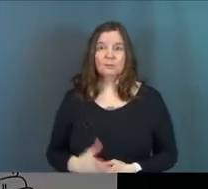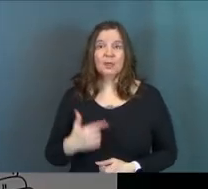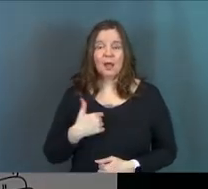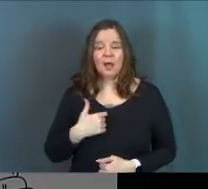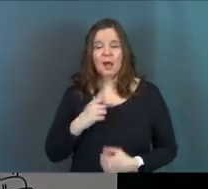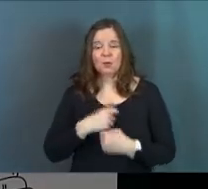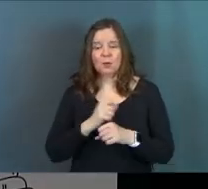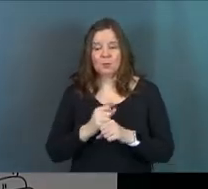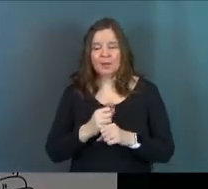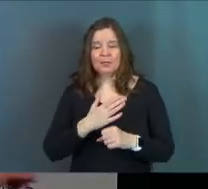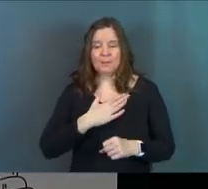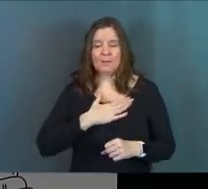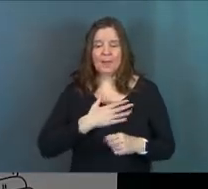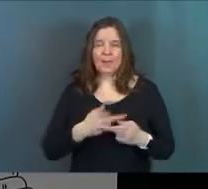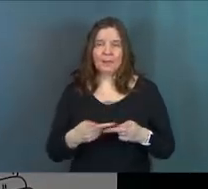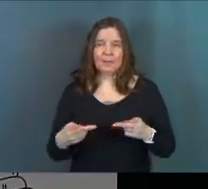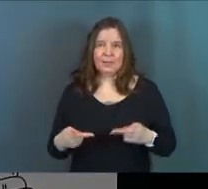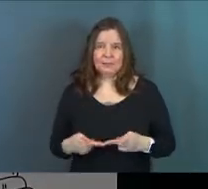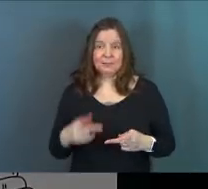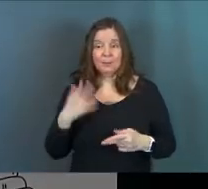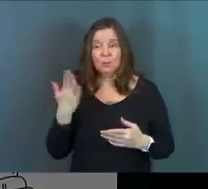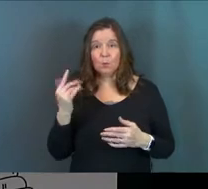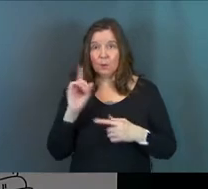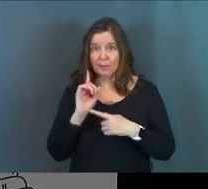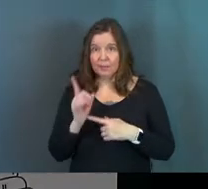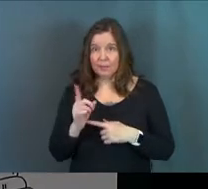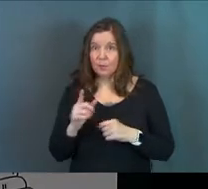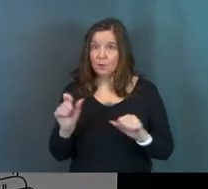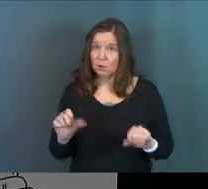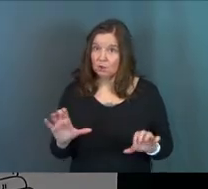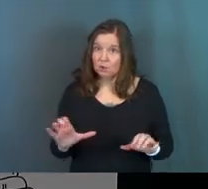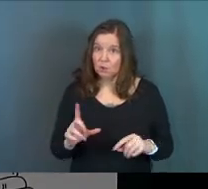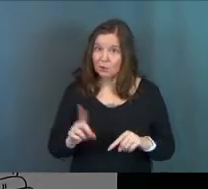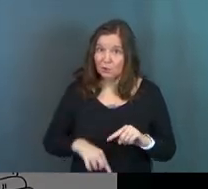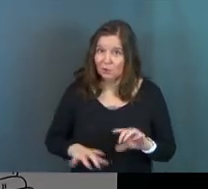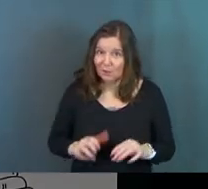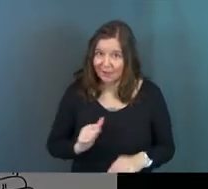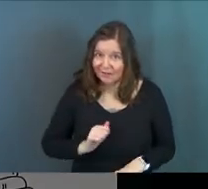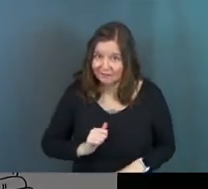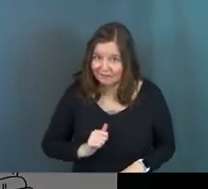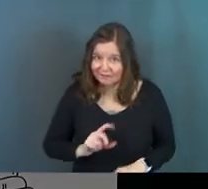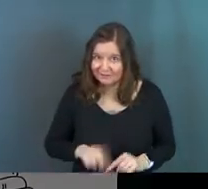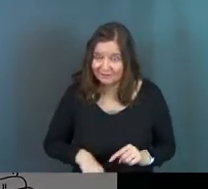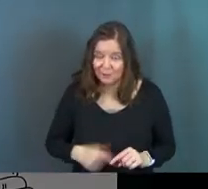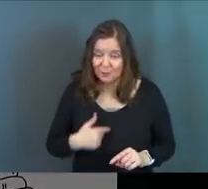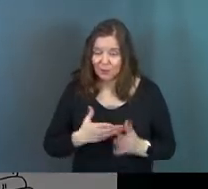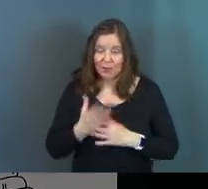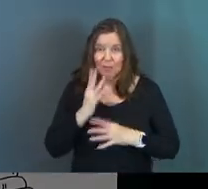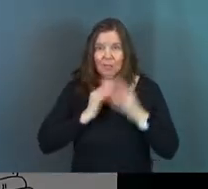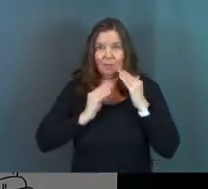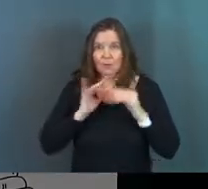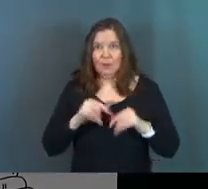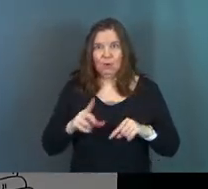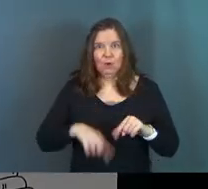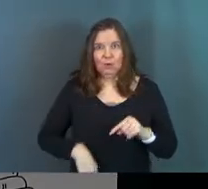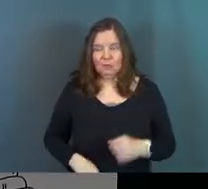I will make those my place. Because here's one thing, we couldn't do that. We couldn't get through that.